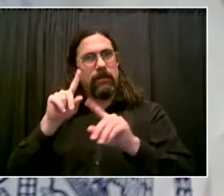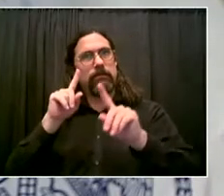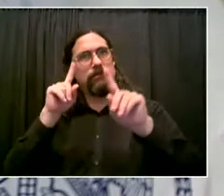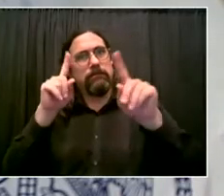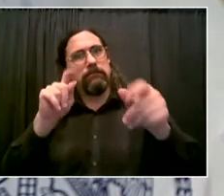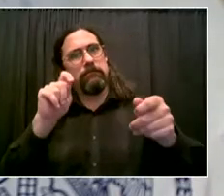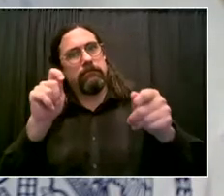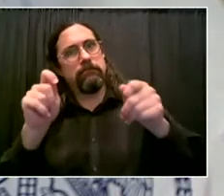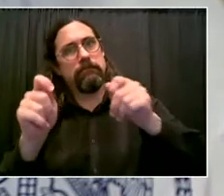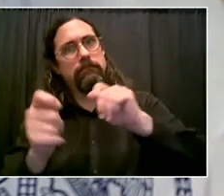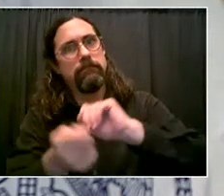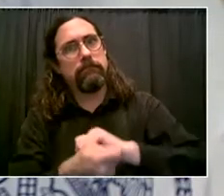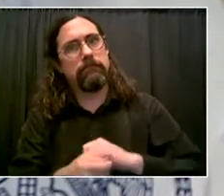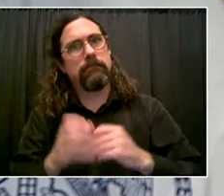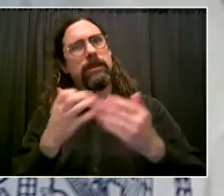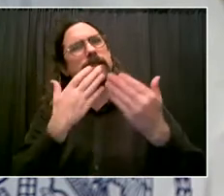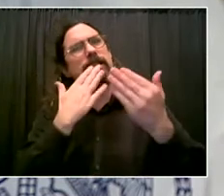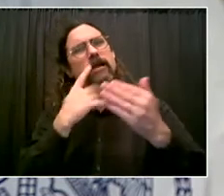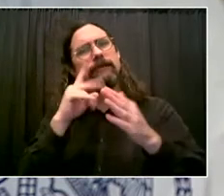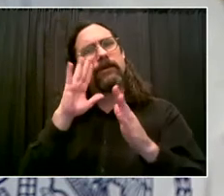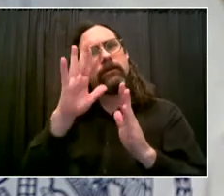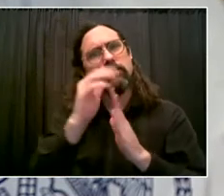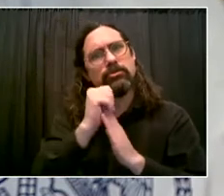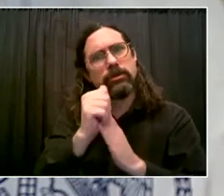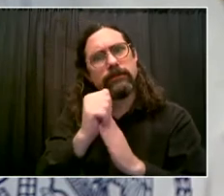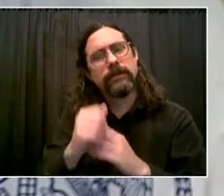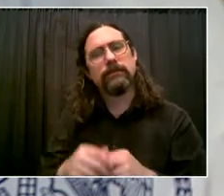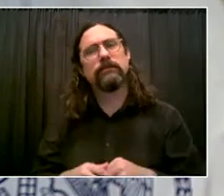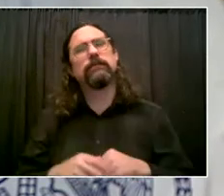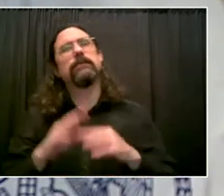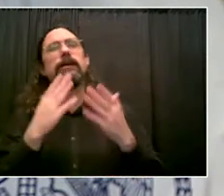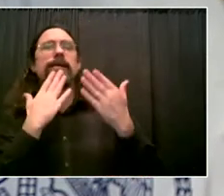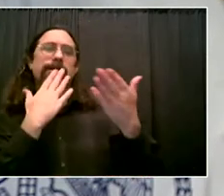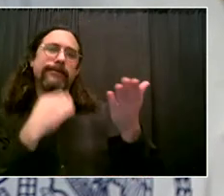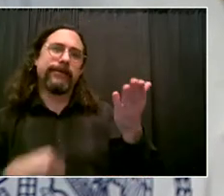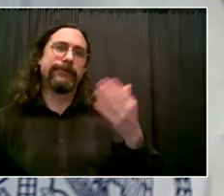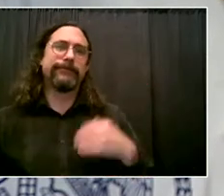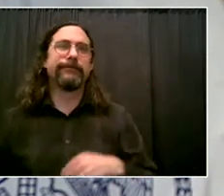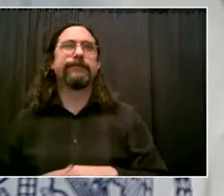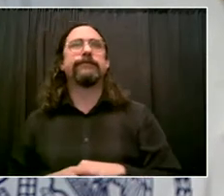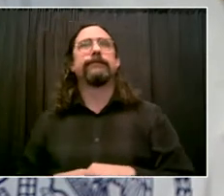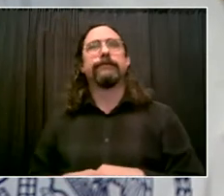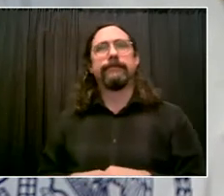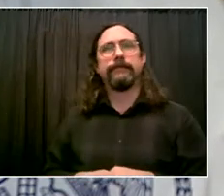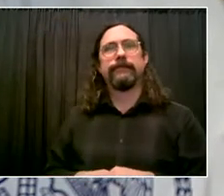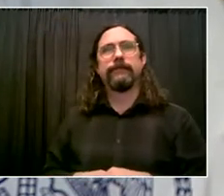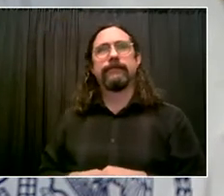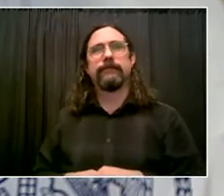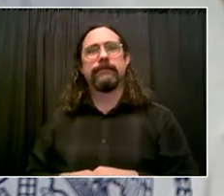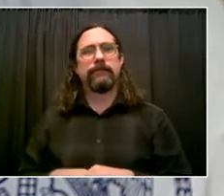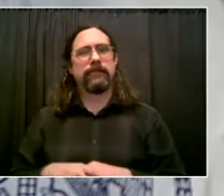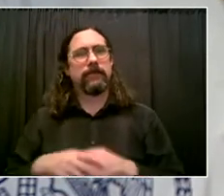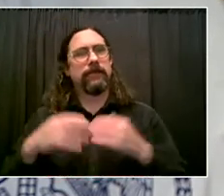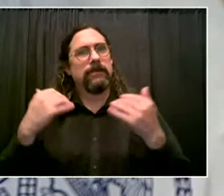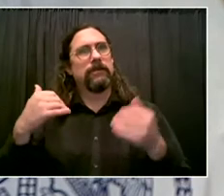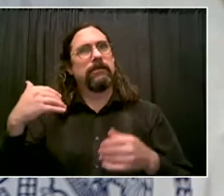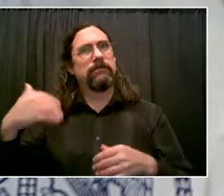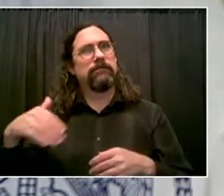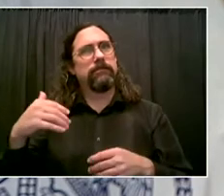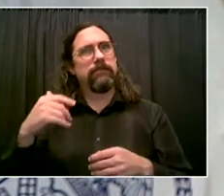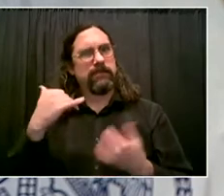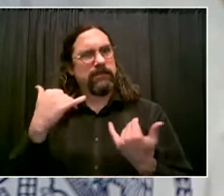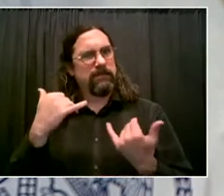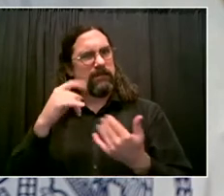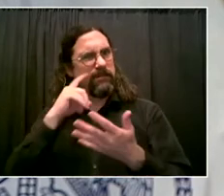So I want to pull all this together. We've got a lot of work to do. We're dealing with a very big challenge. We need help.